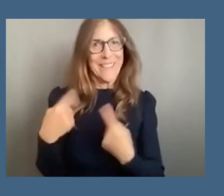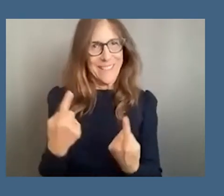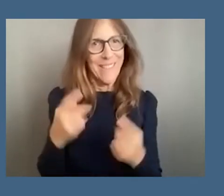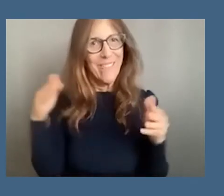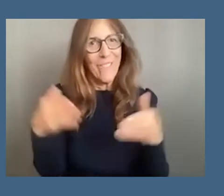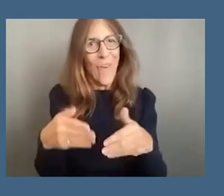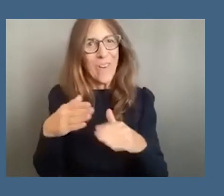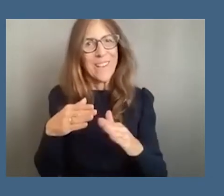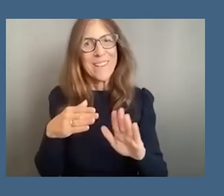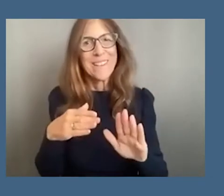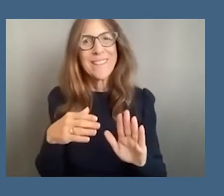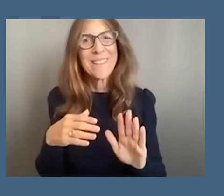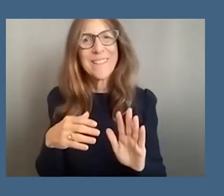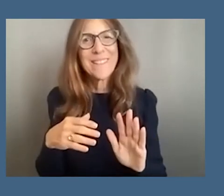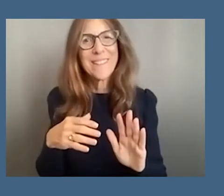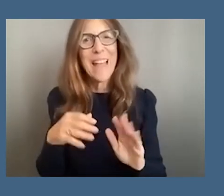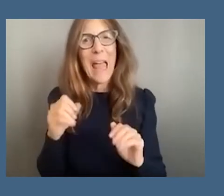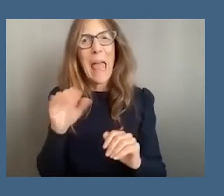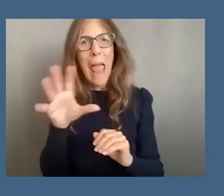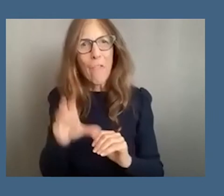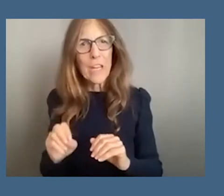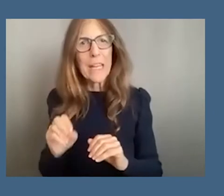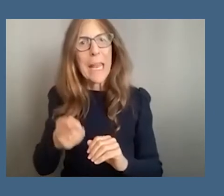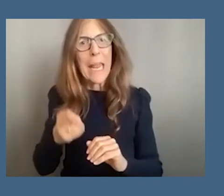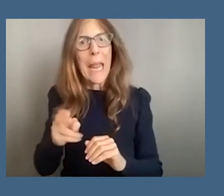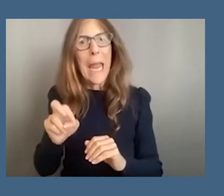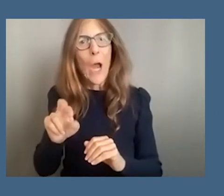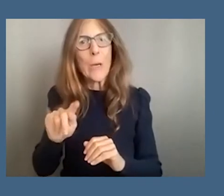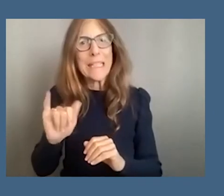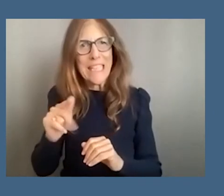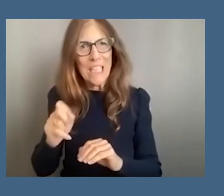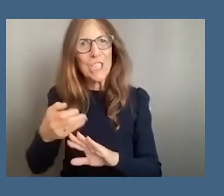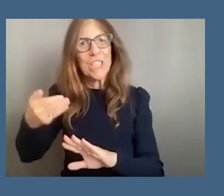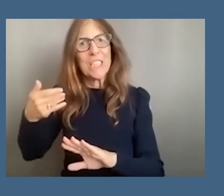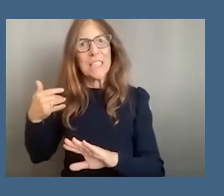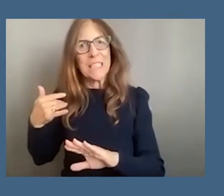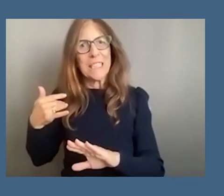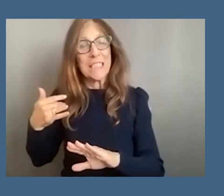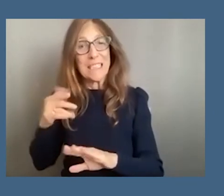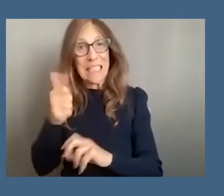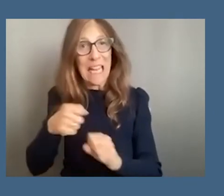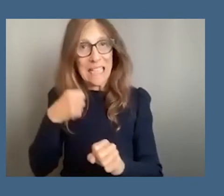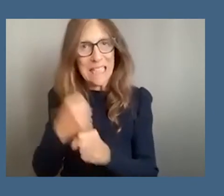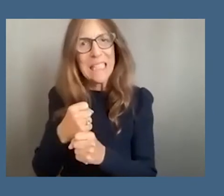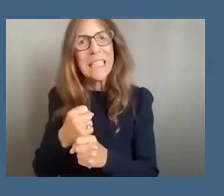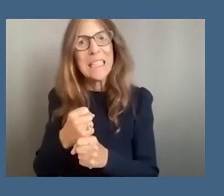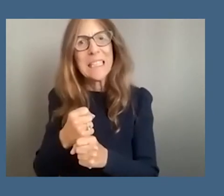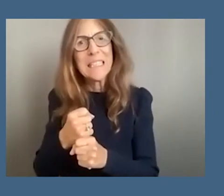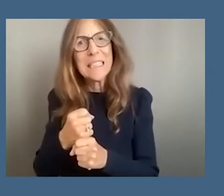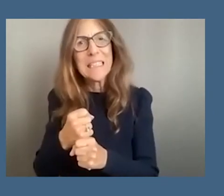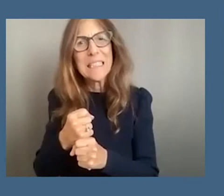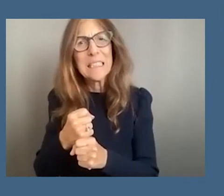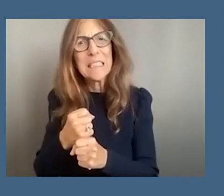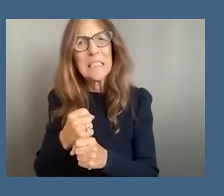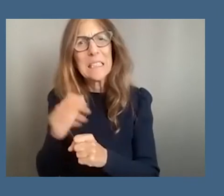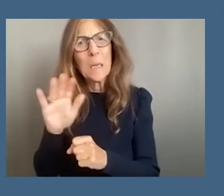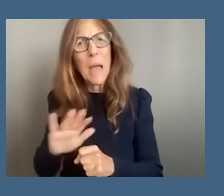uh i've been working on african heritage in total but it's been 10 years about 14